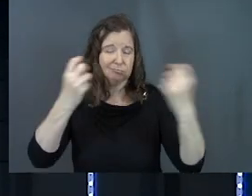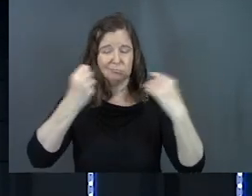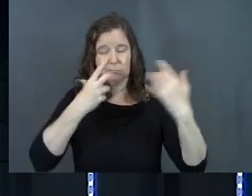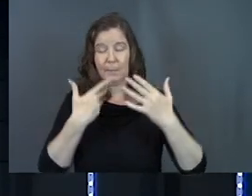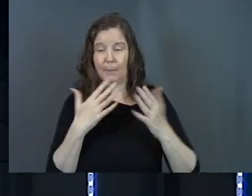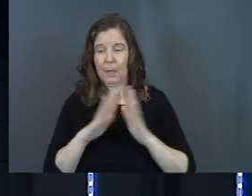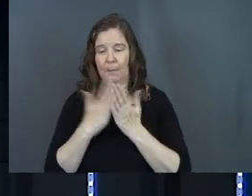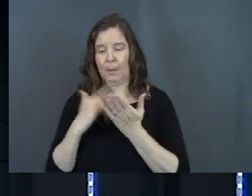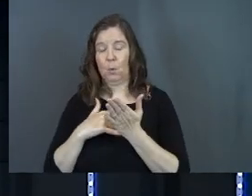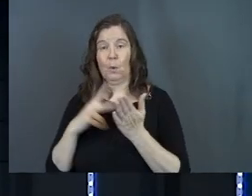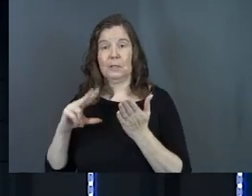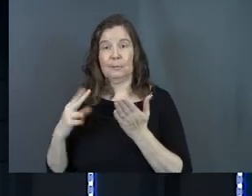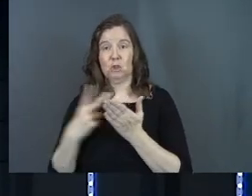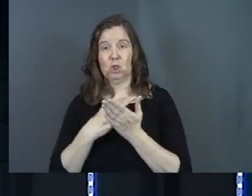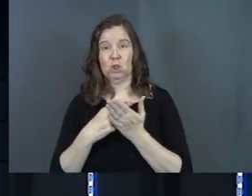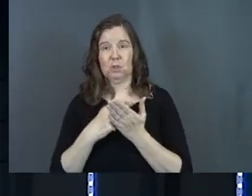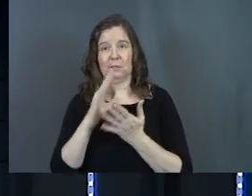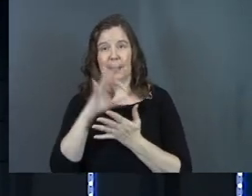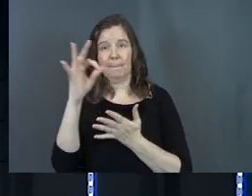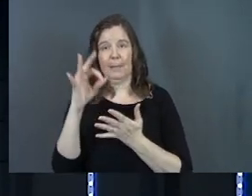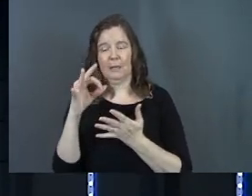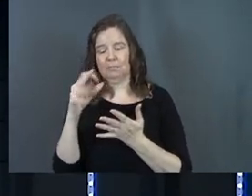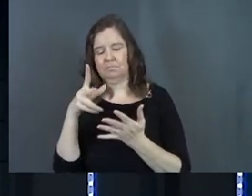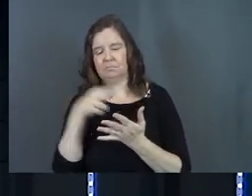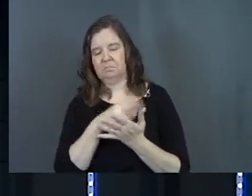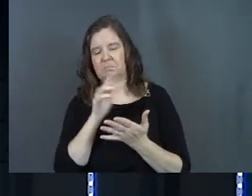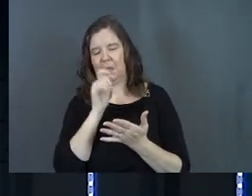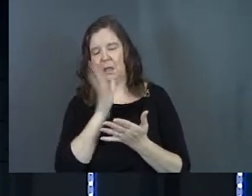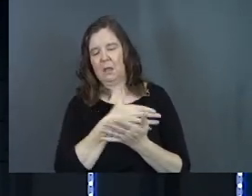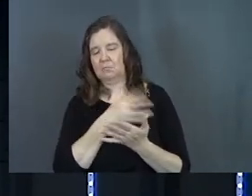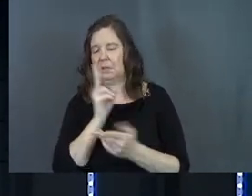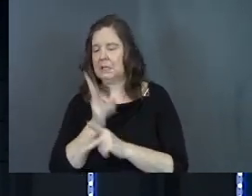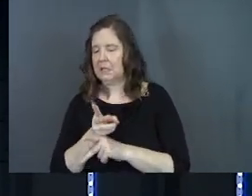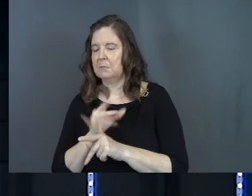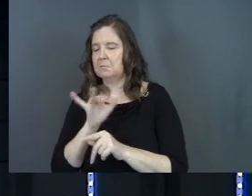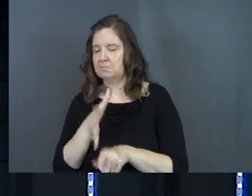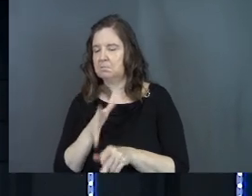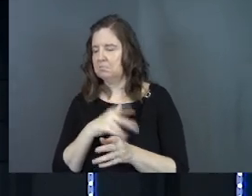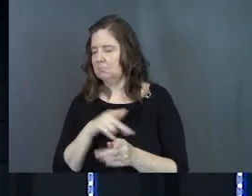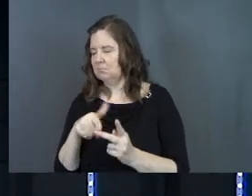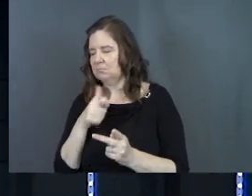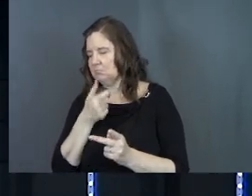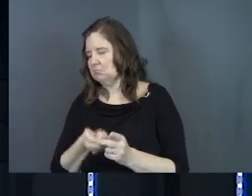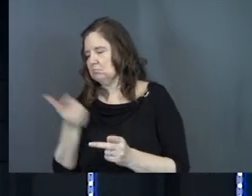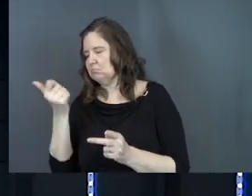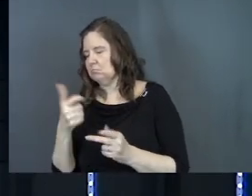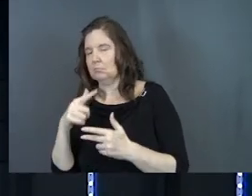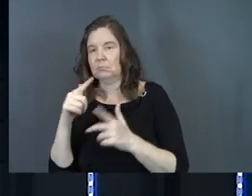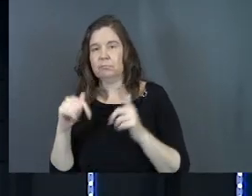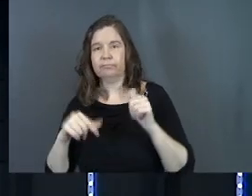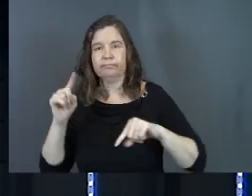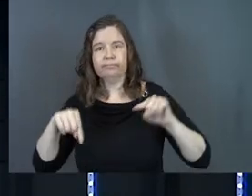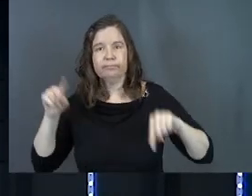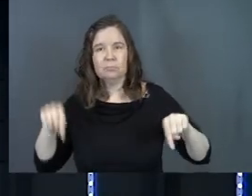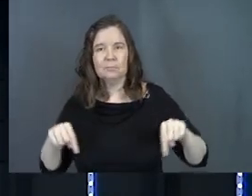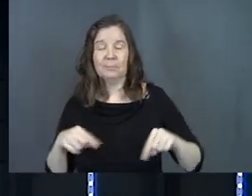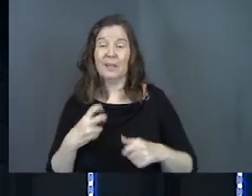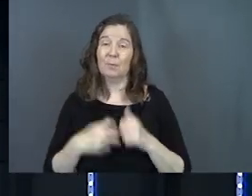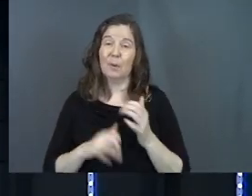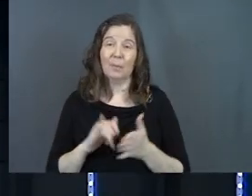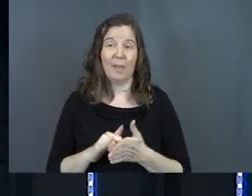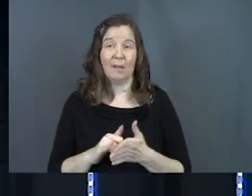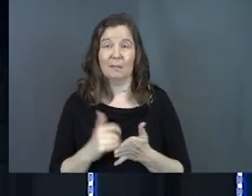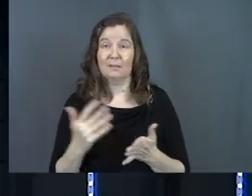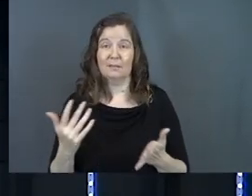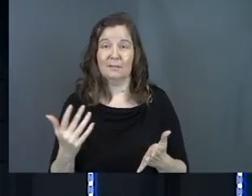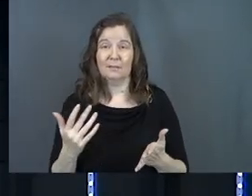you should go to the Bible with a pair of scissors. And maybe you should keep some pieces and not the others. Problem with